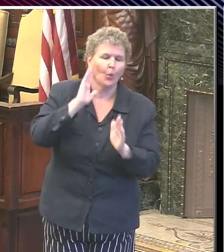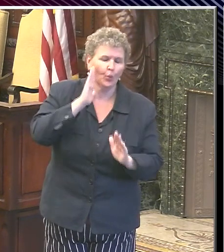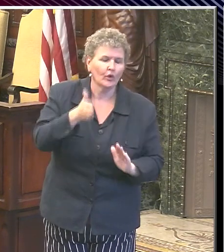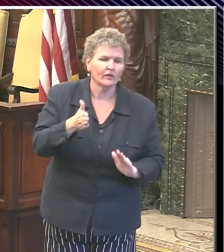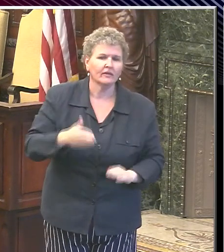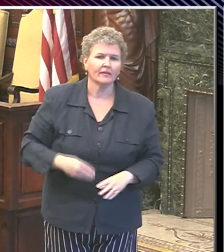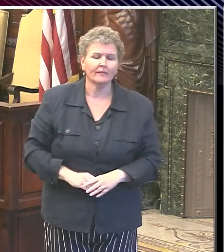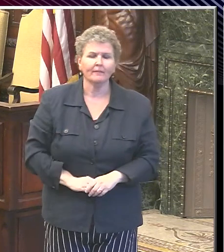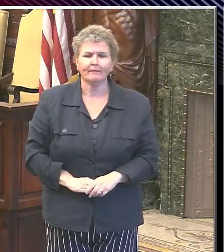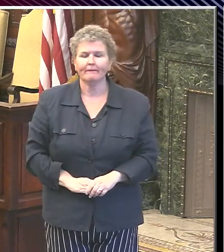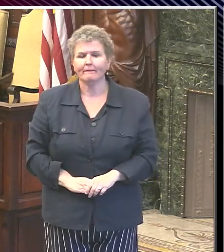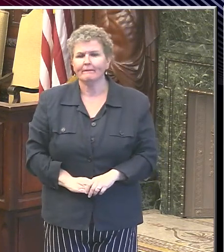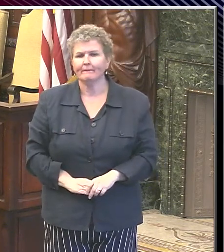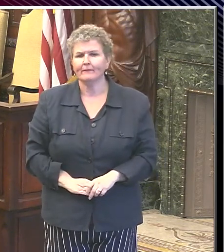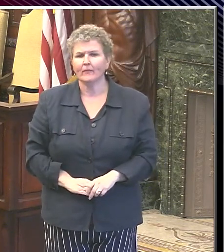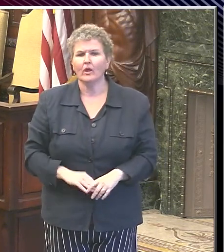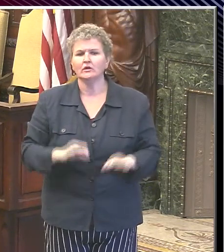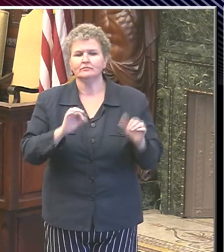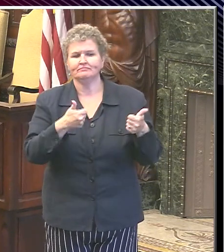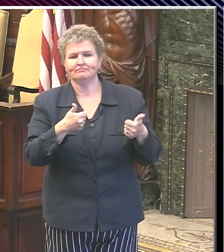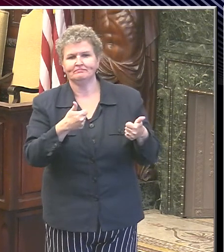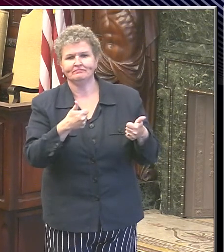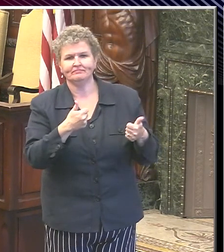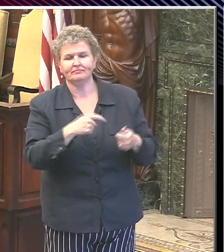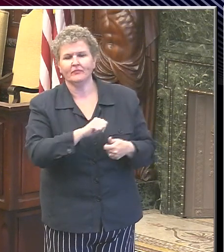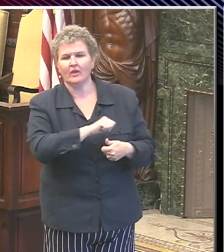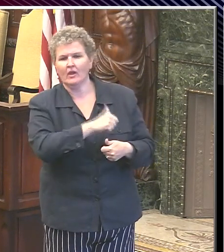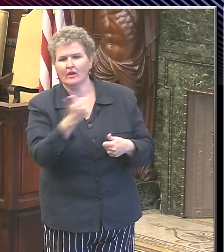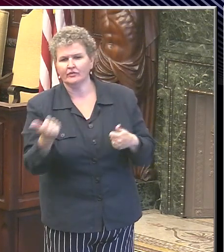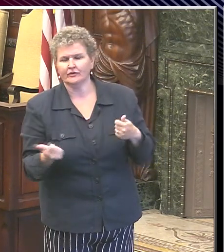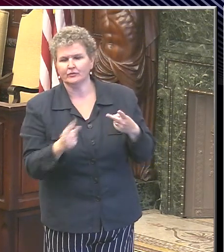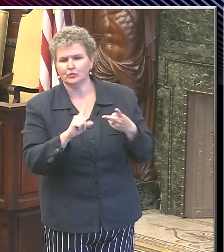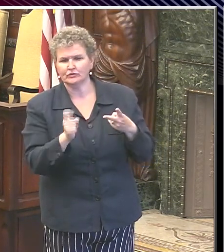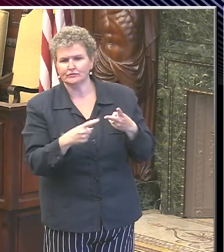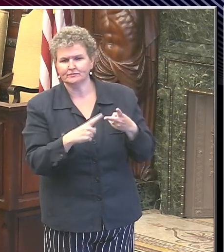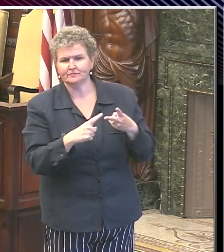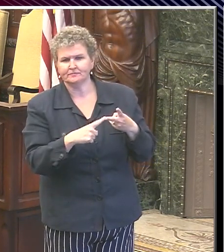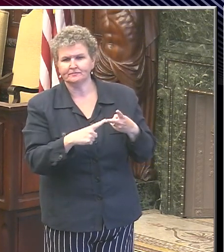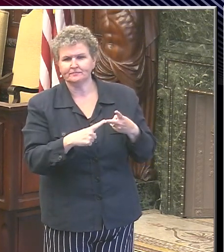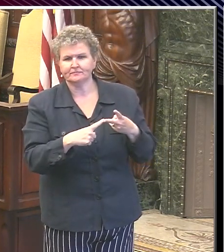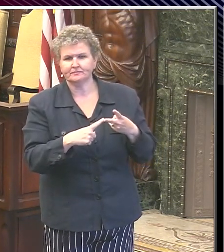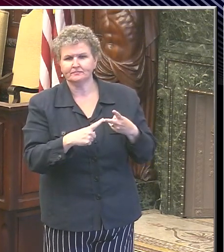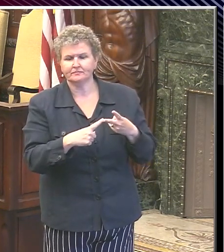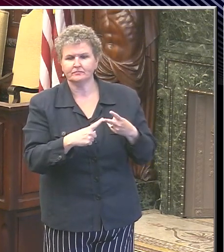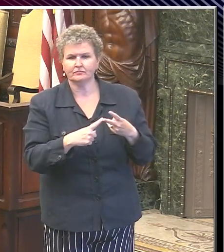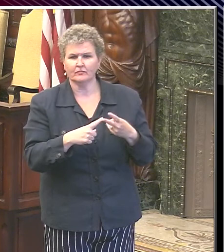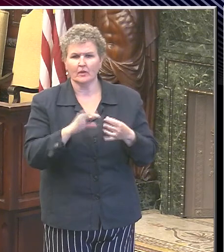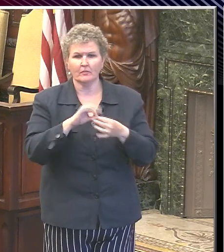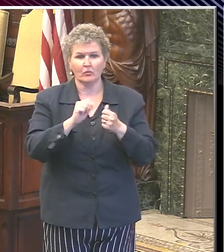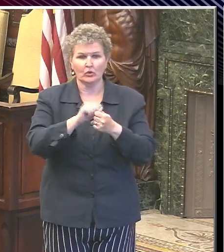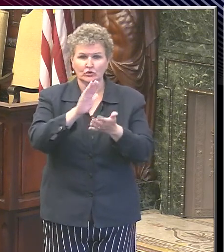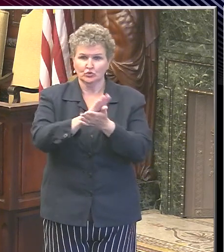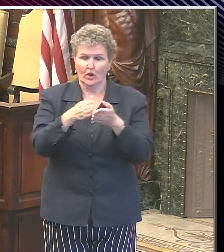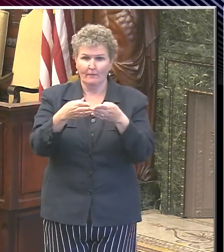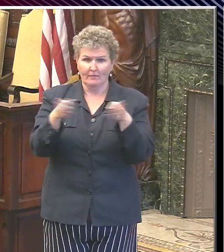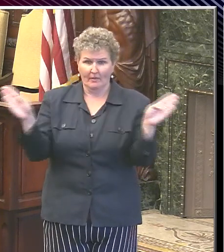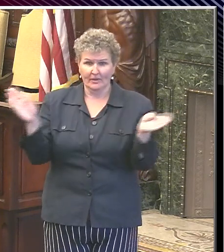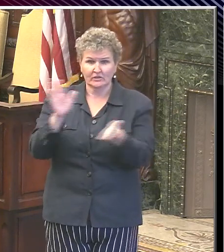Okay, great. And another thing, the school district, public schools, they've mentioned